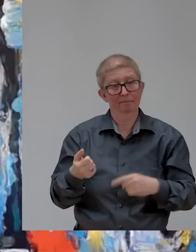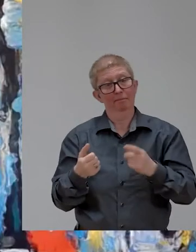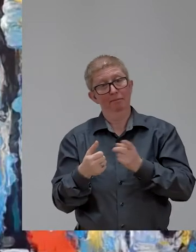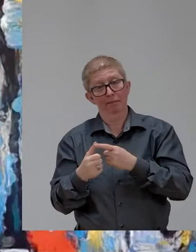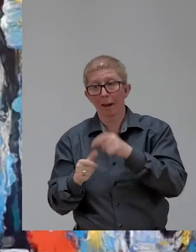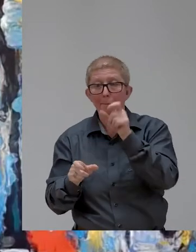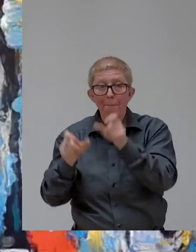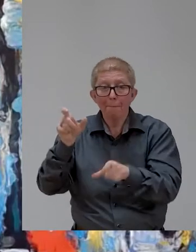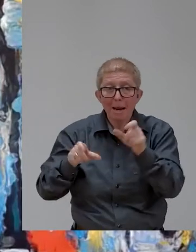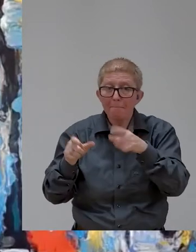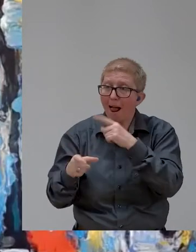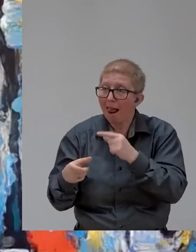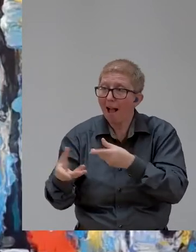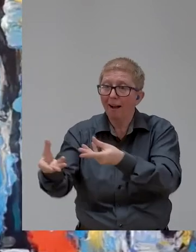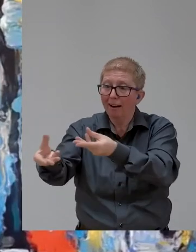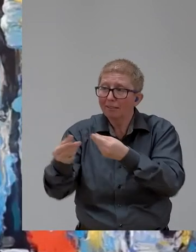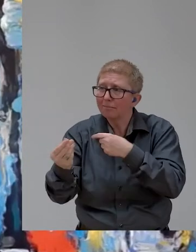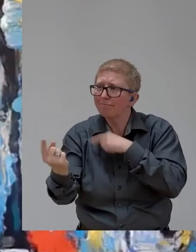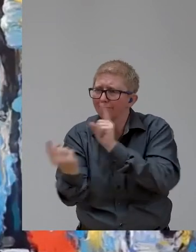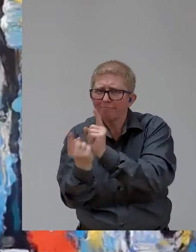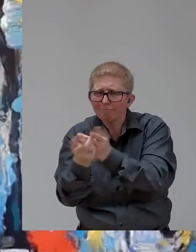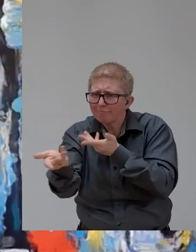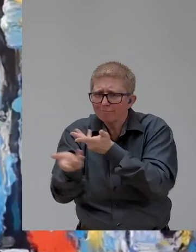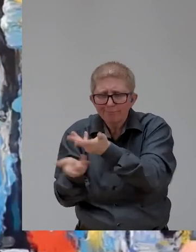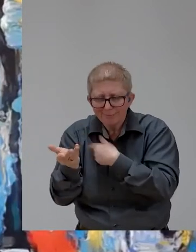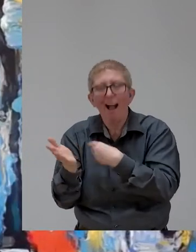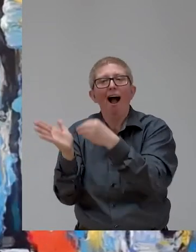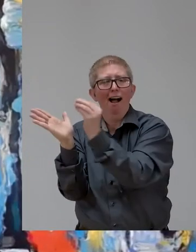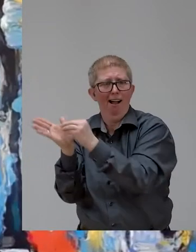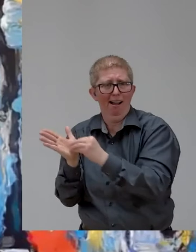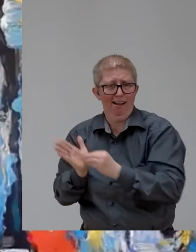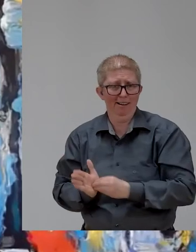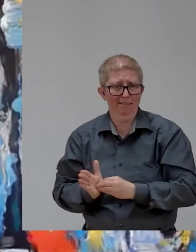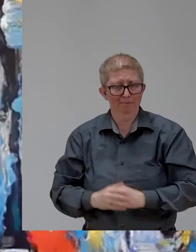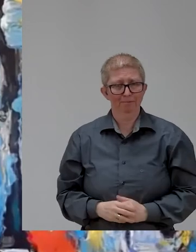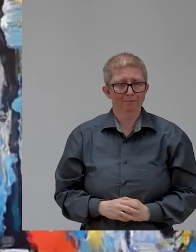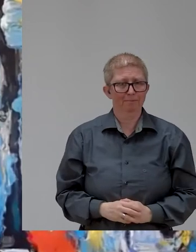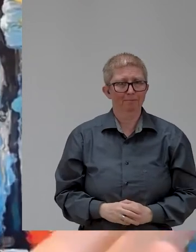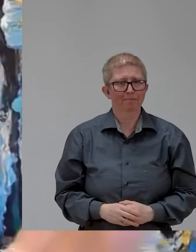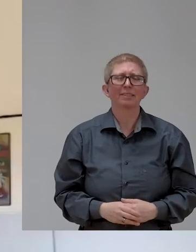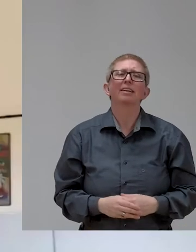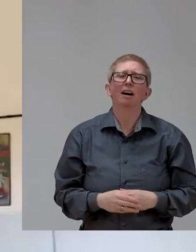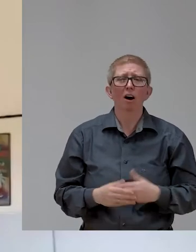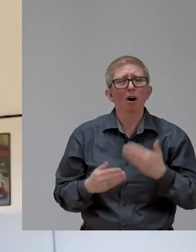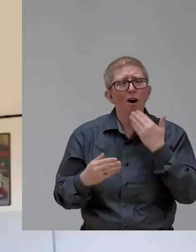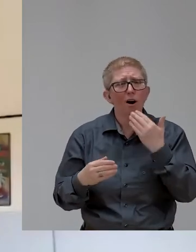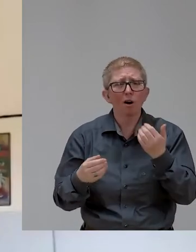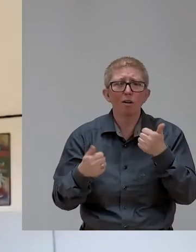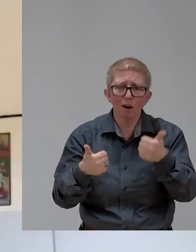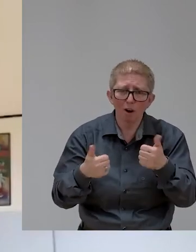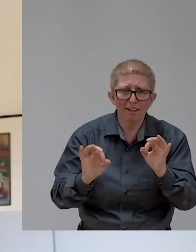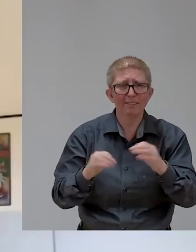Amazing. Thank you. Thank you, Hector. And good luck in your next meeting. It's a Zoom world after all. I'm so sorry. It's a Zoom